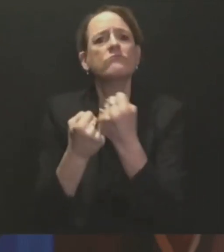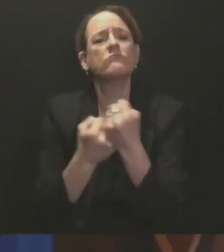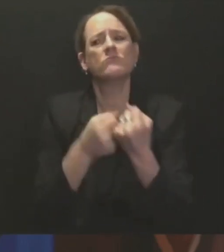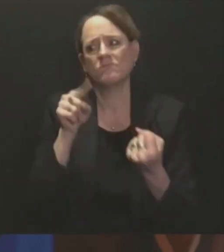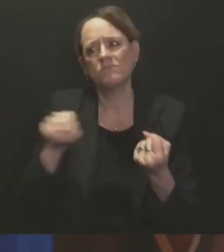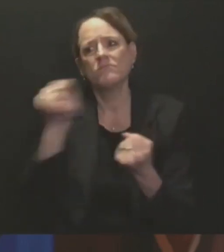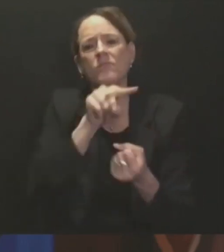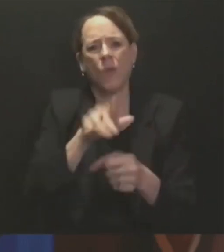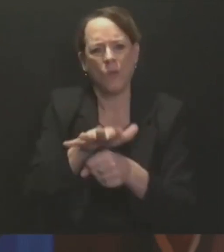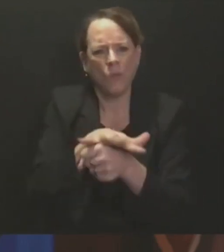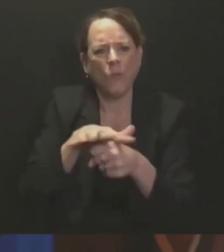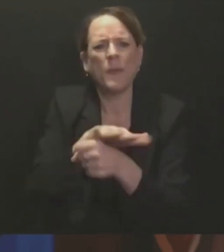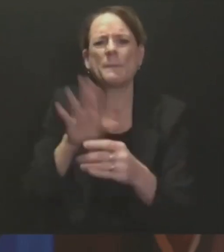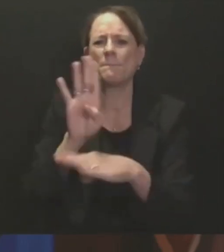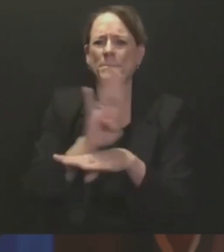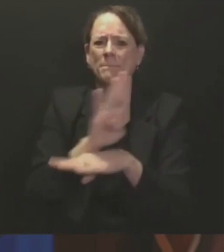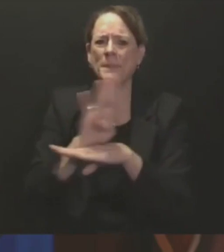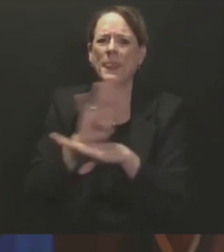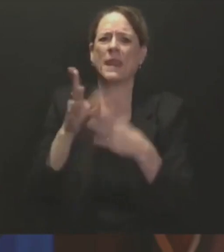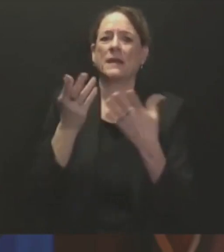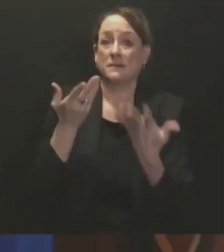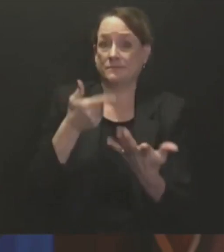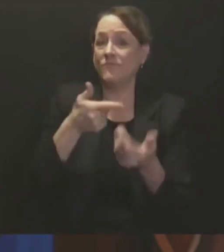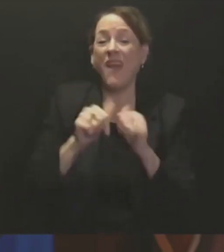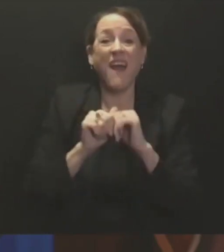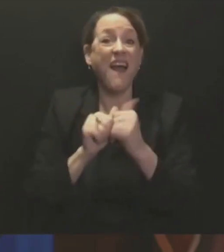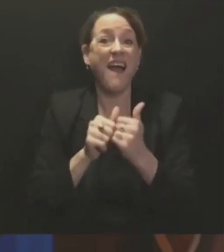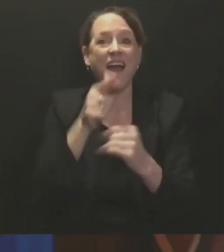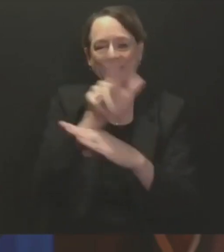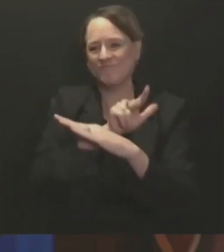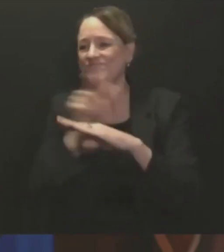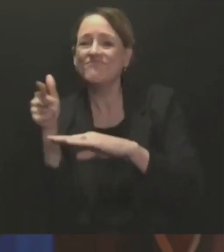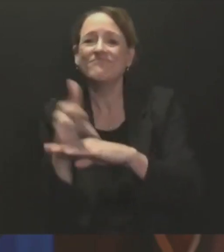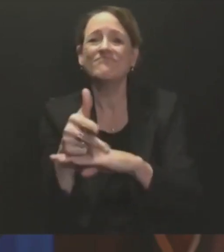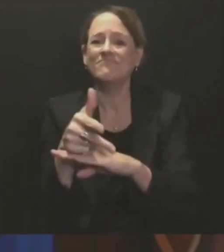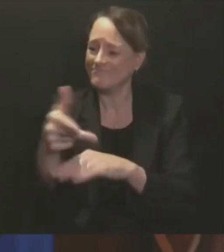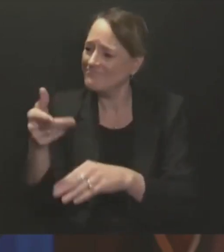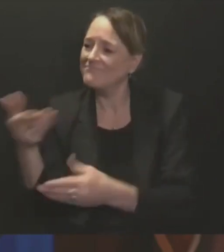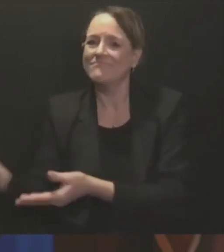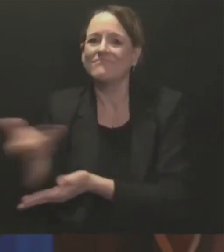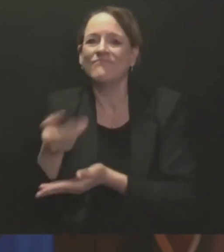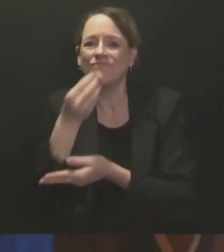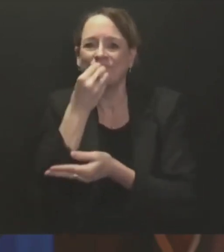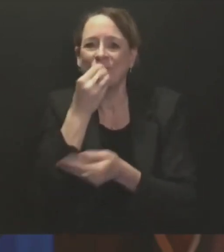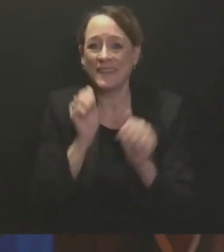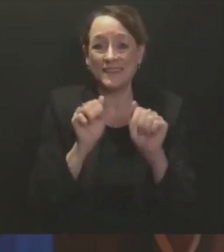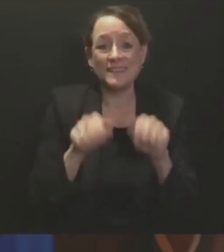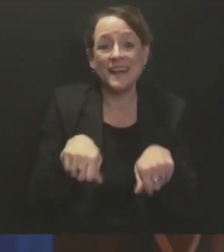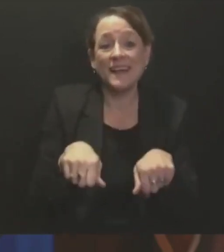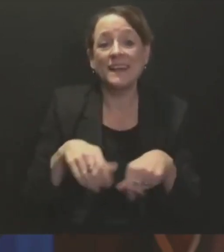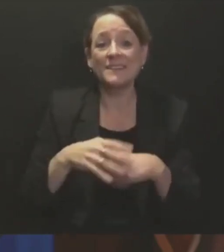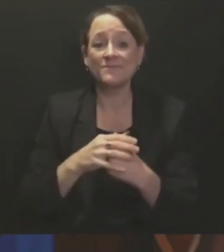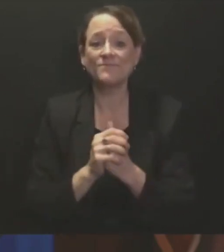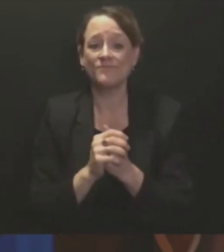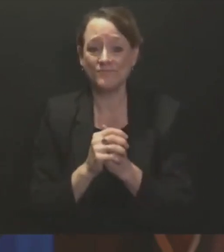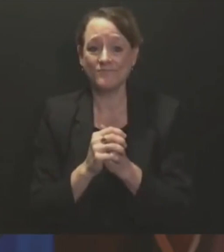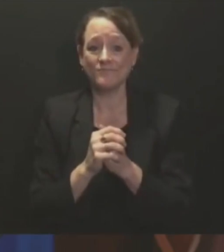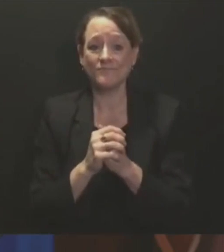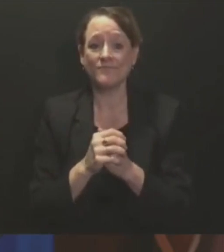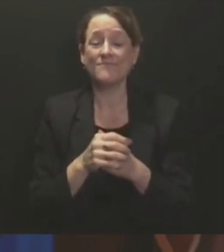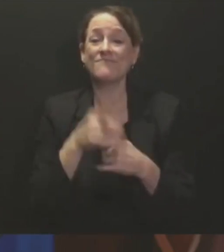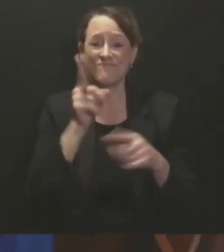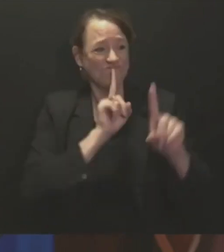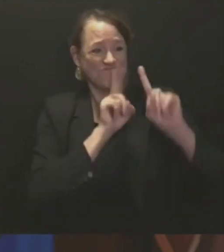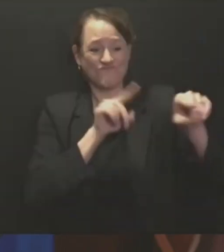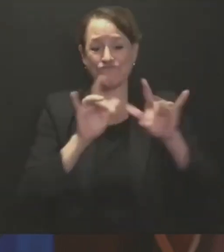ordering whenever you can. If you need to get out and go for a walk or a bike ride, that's all right, too. It's important